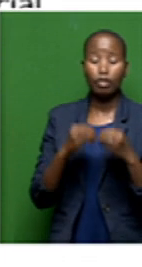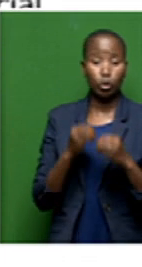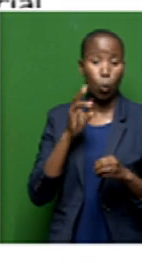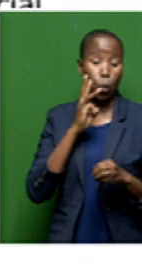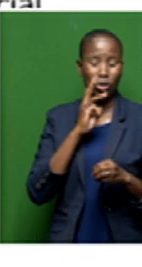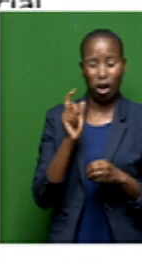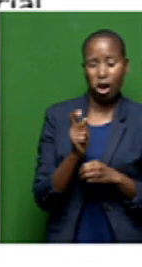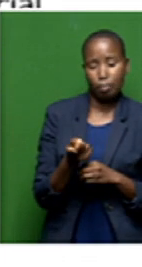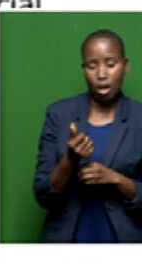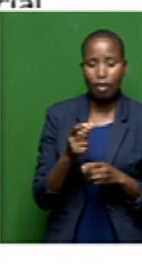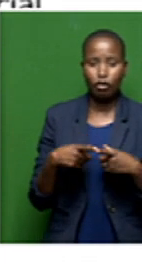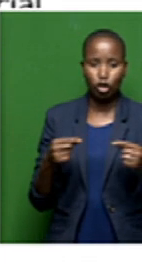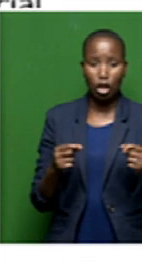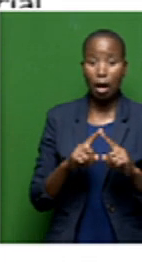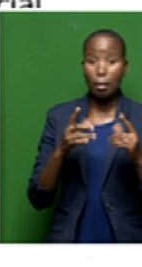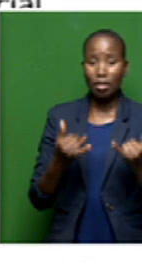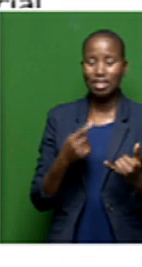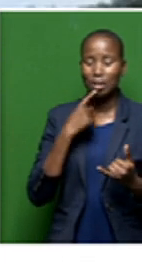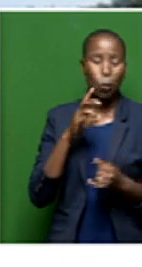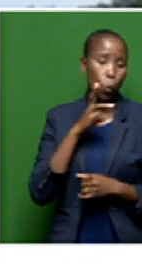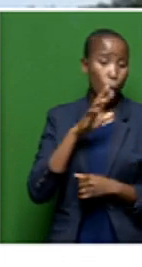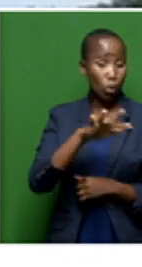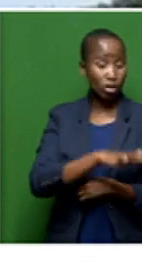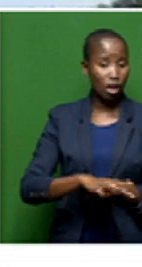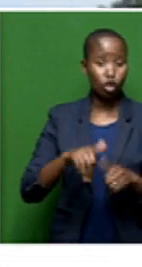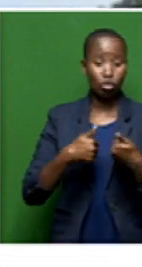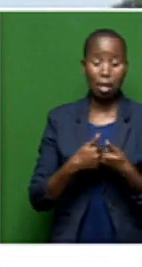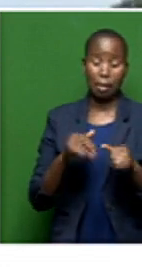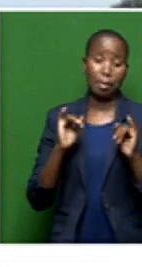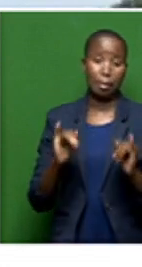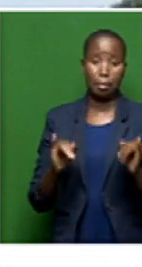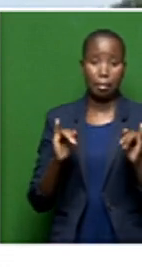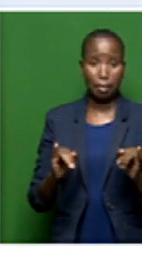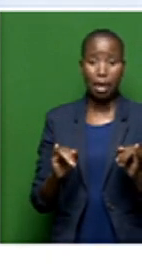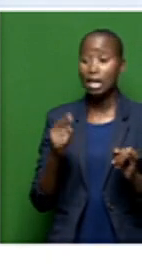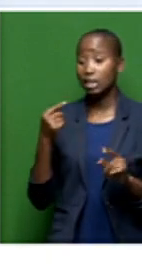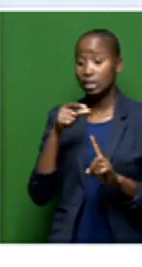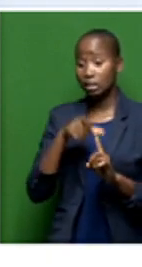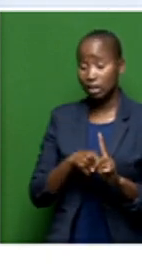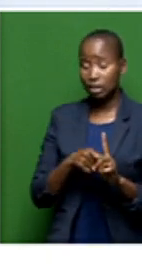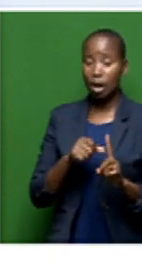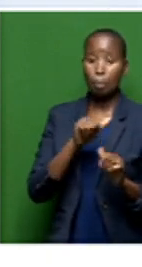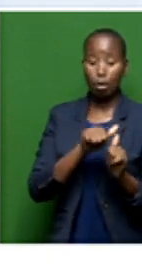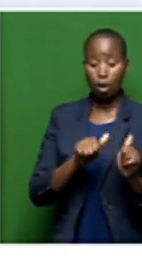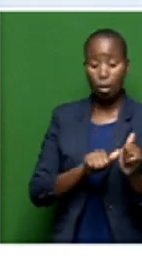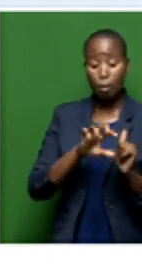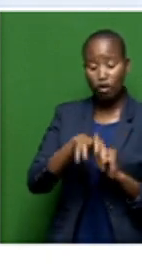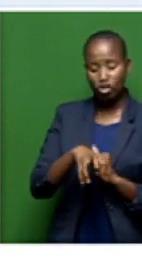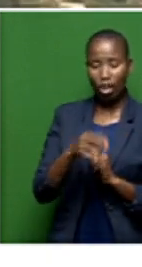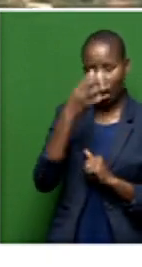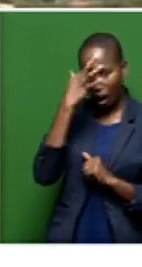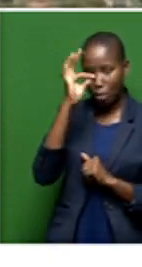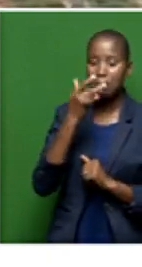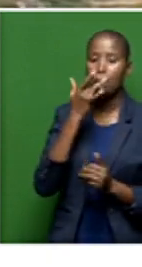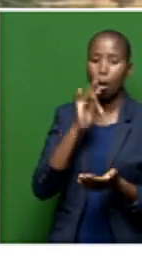a solution to water challenges the area is facing. Despite the promises made by the provincial government to supply